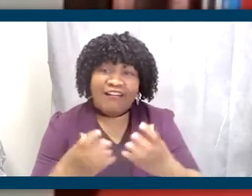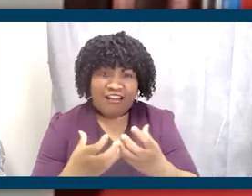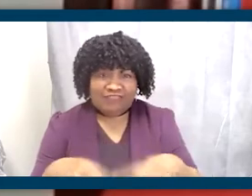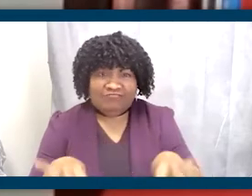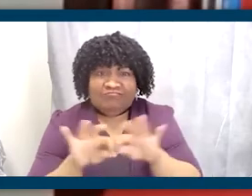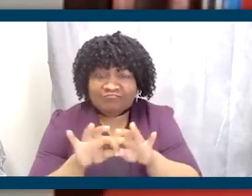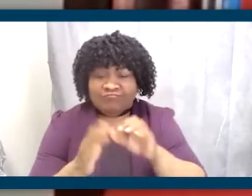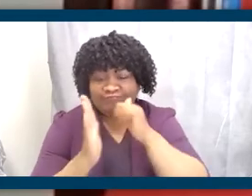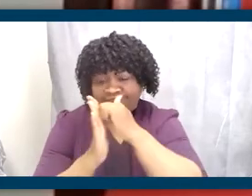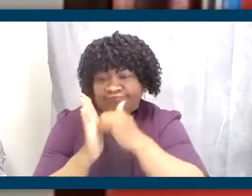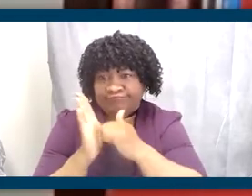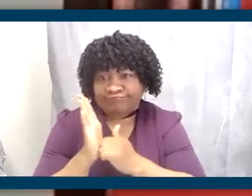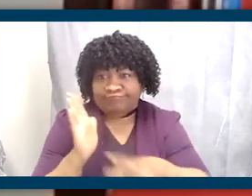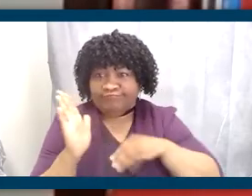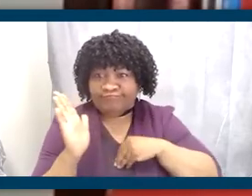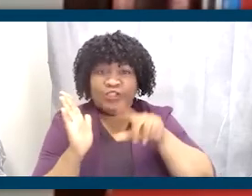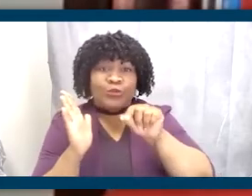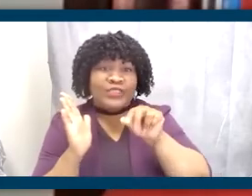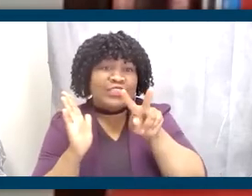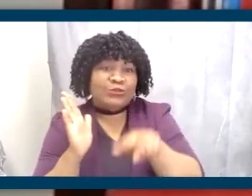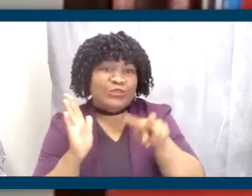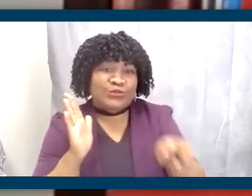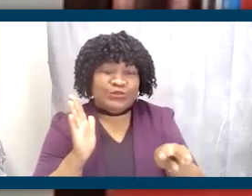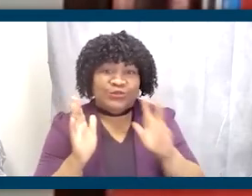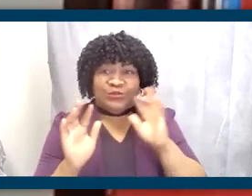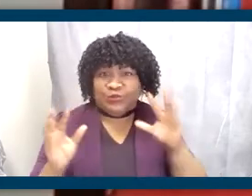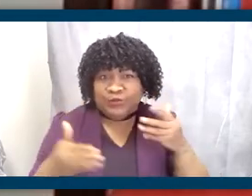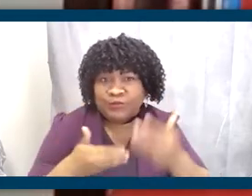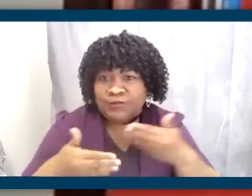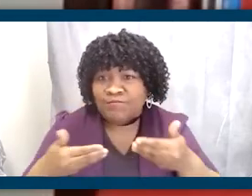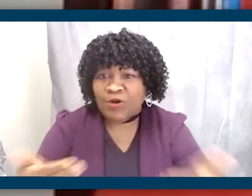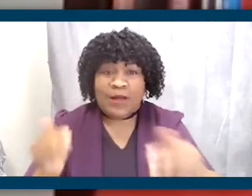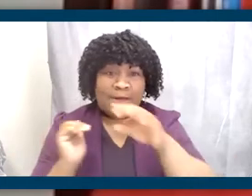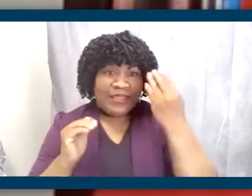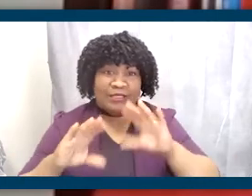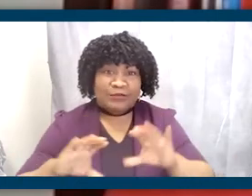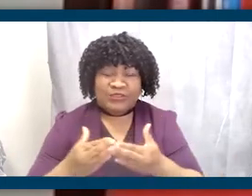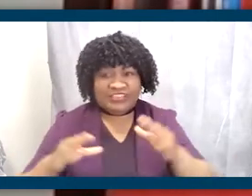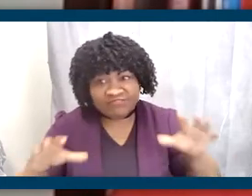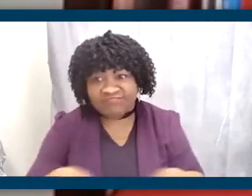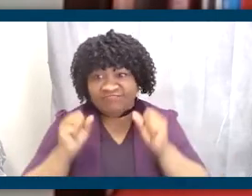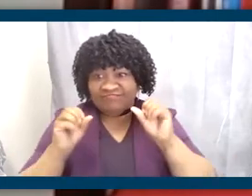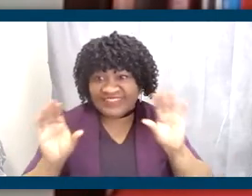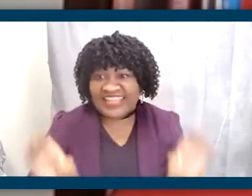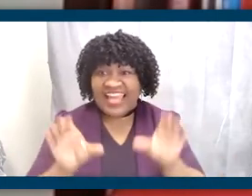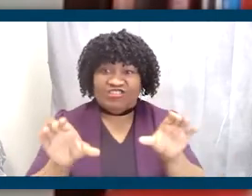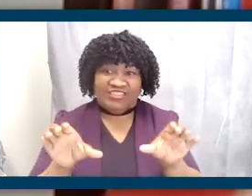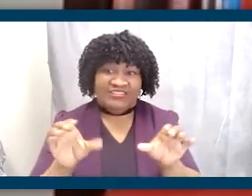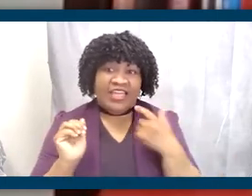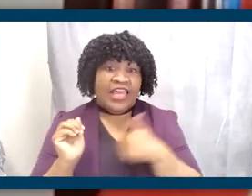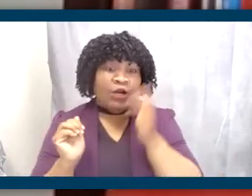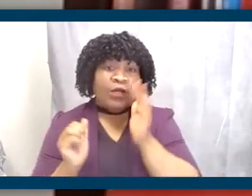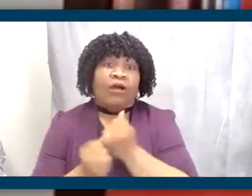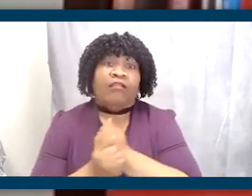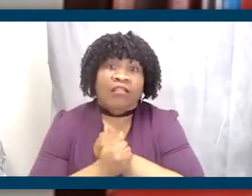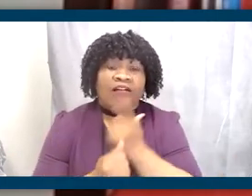its Agenda 2022 to mobilize the Black community to take action. And we would